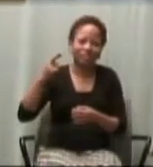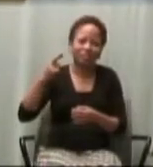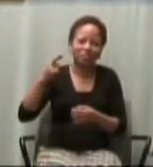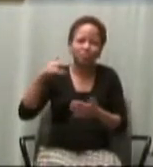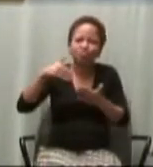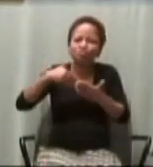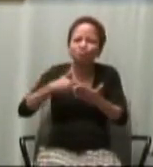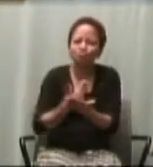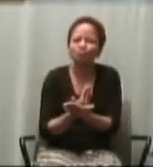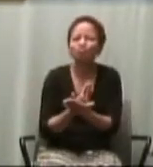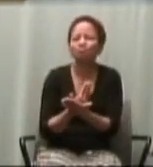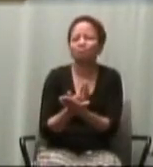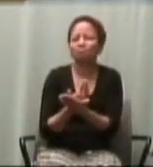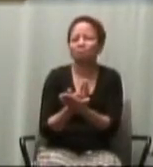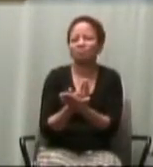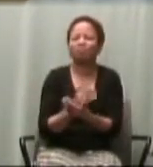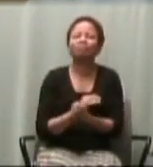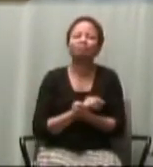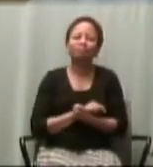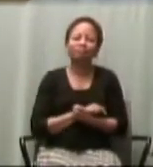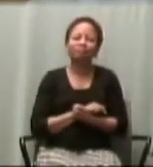The first reading,